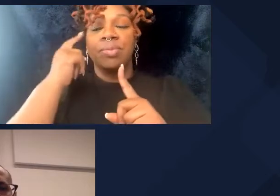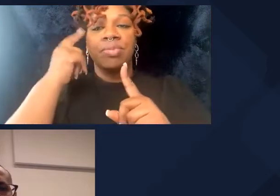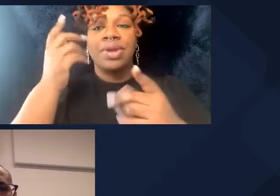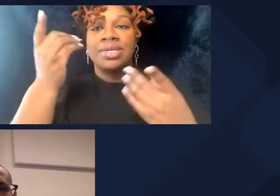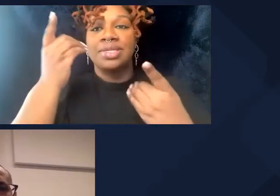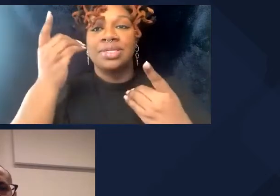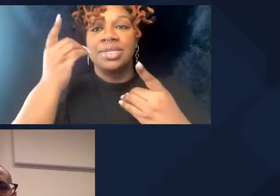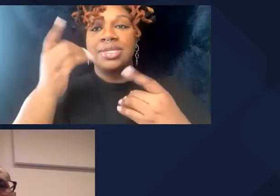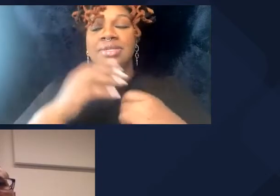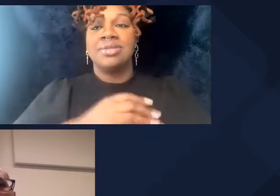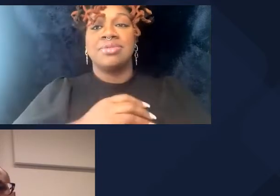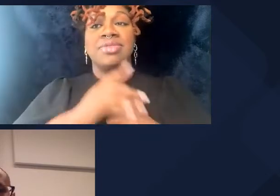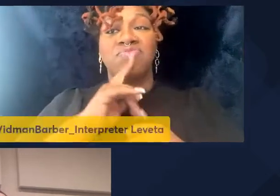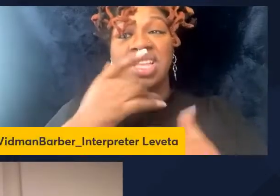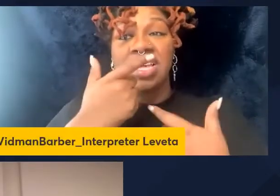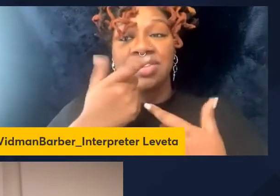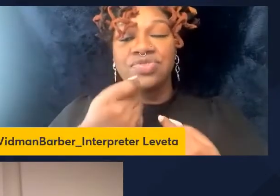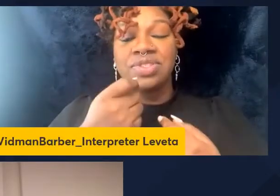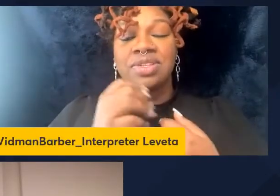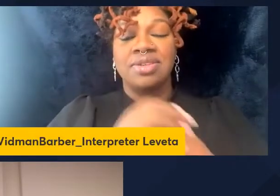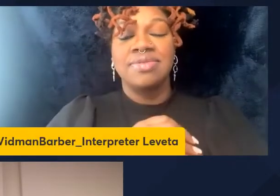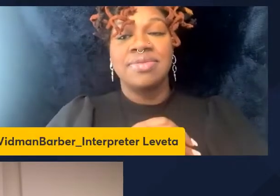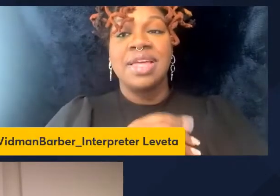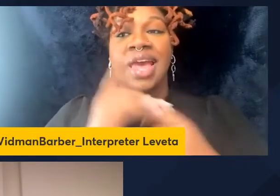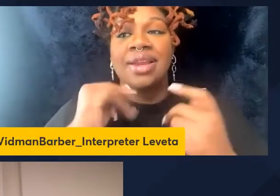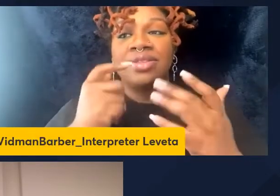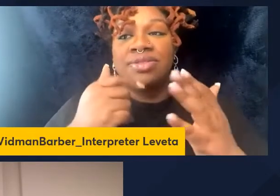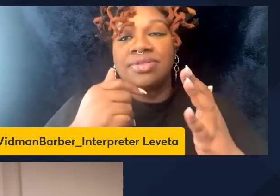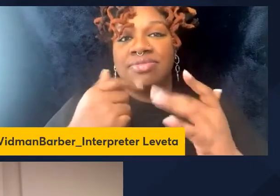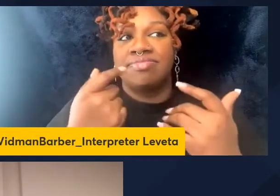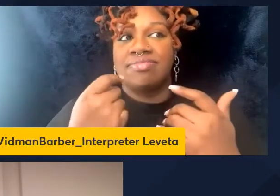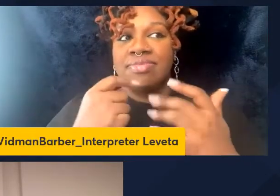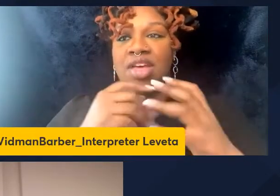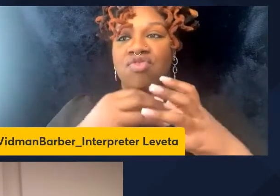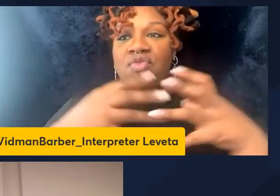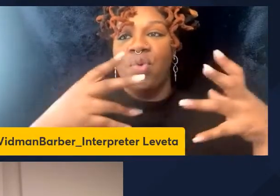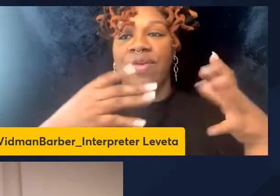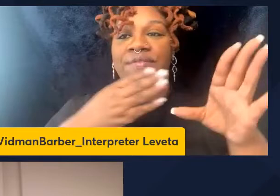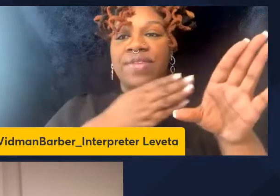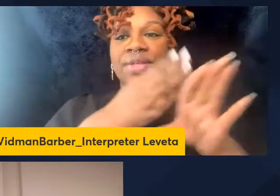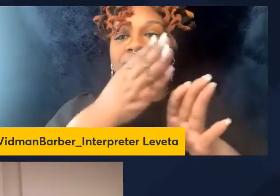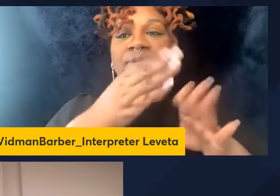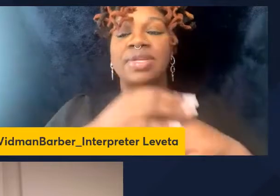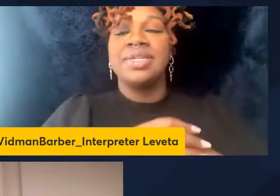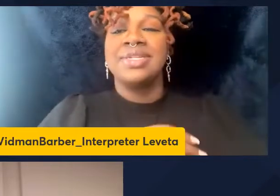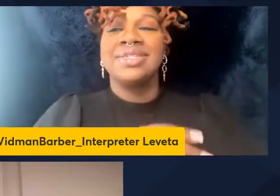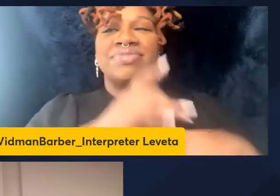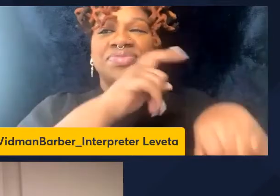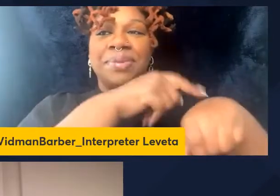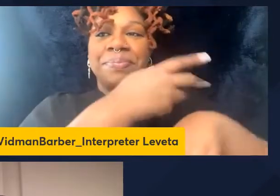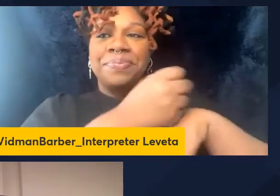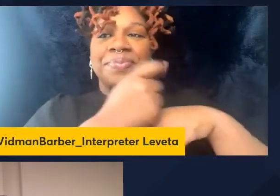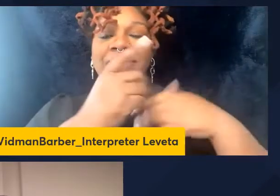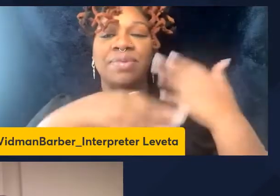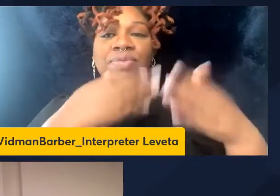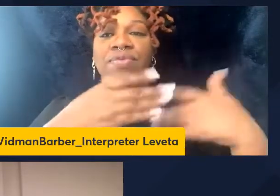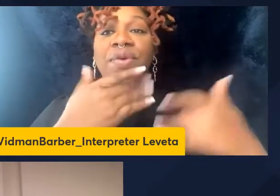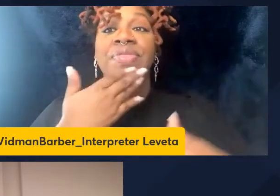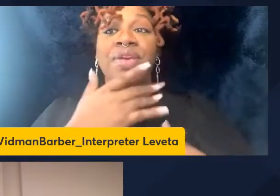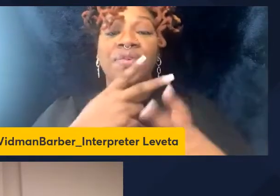field. Okay. I think in the interest of time, we have to move on. Thank you very much, Dr. Williams.